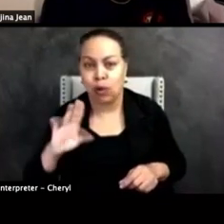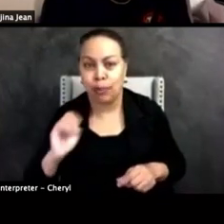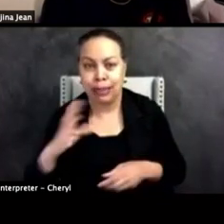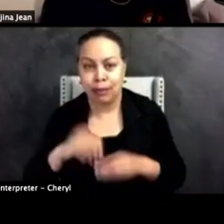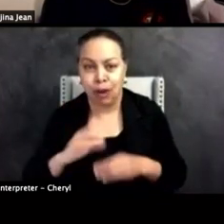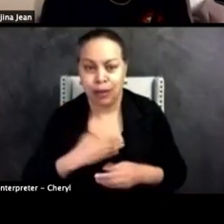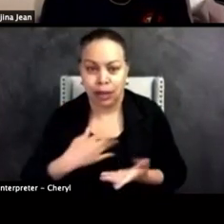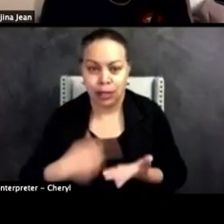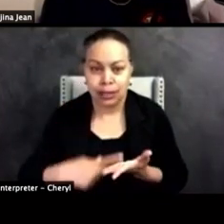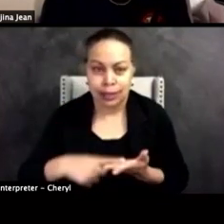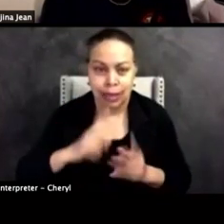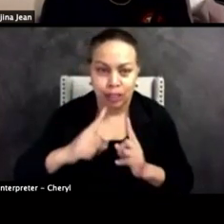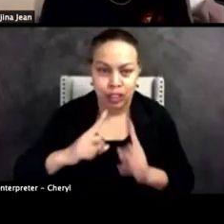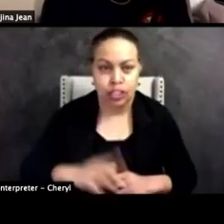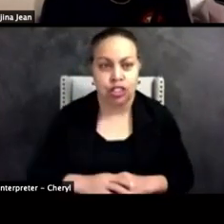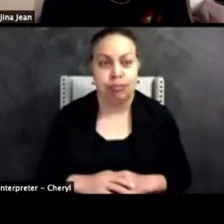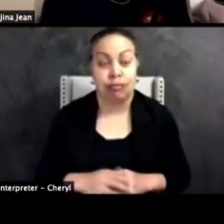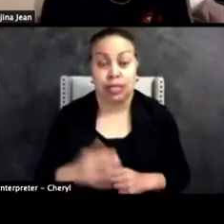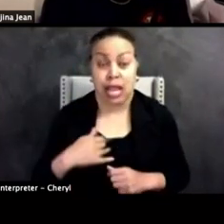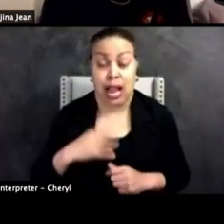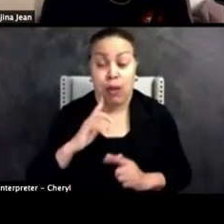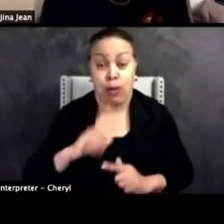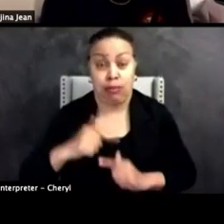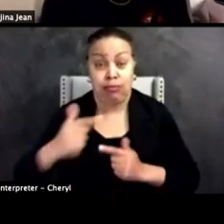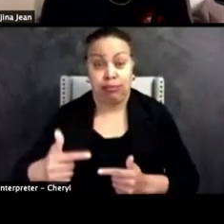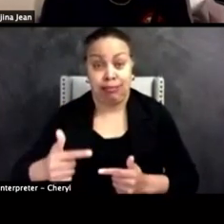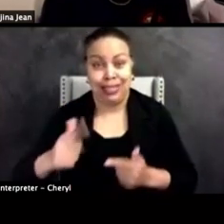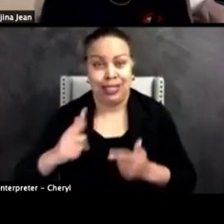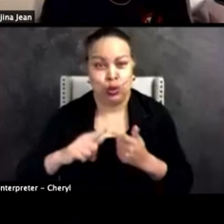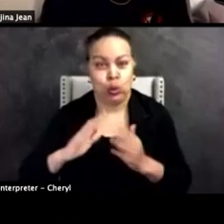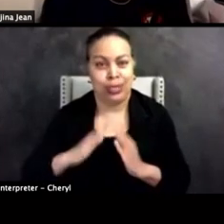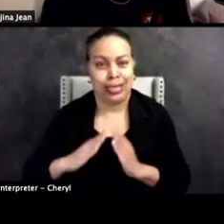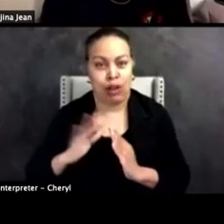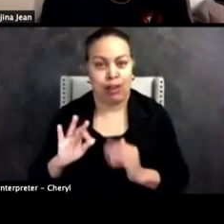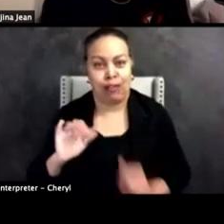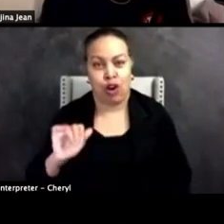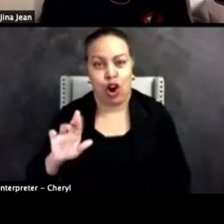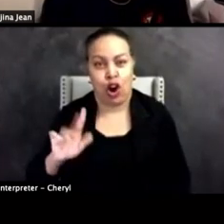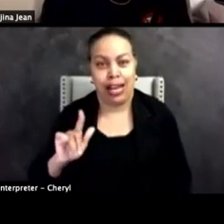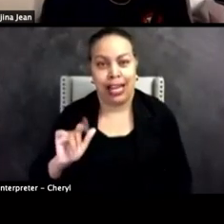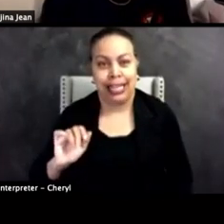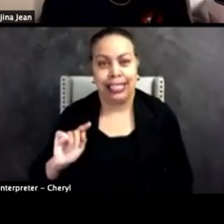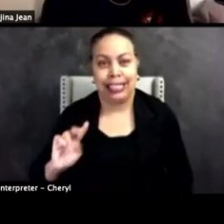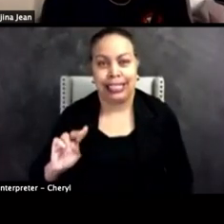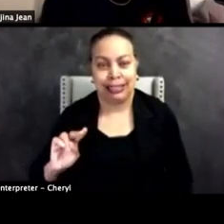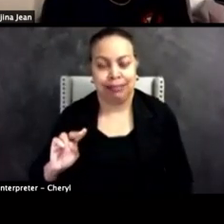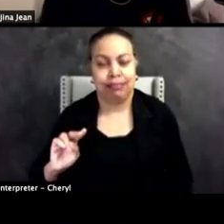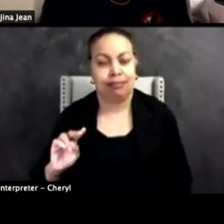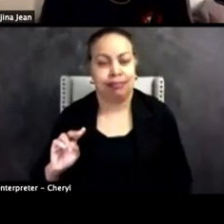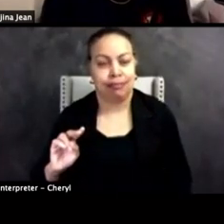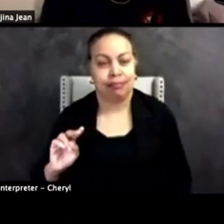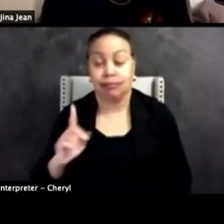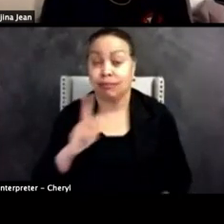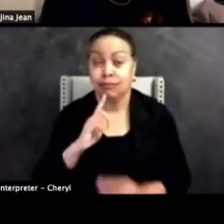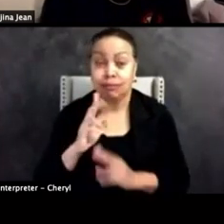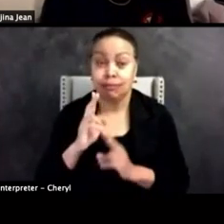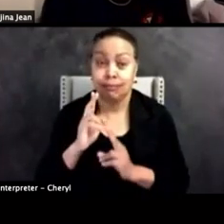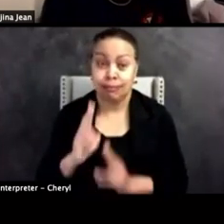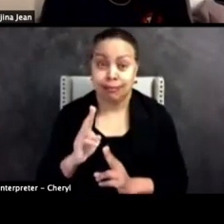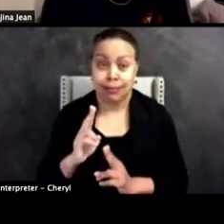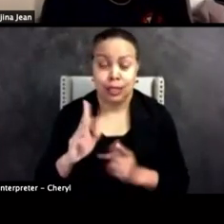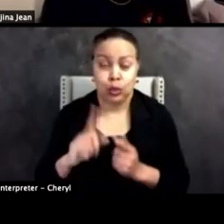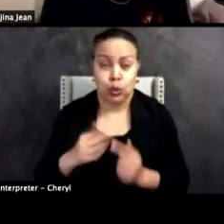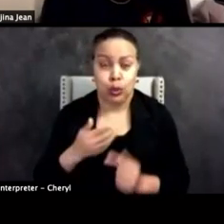conversation. I'm going to turn it back over to the town of Arlington. It has been an honor to be